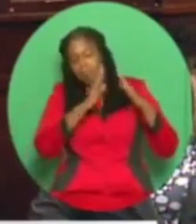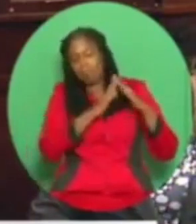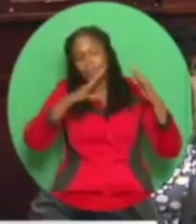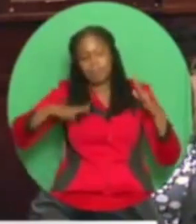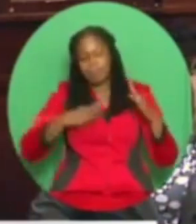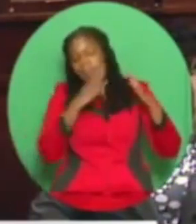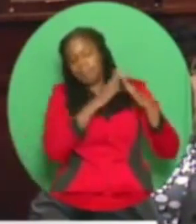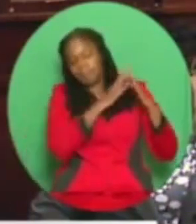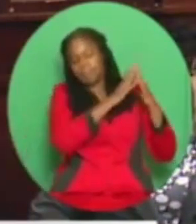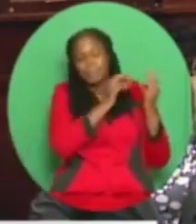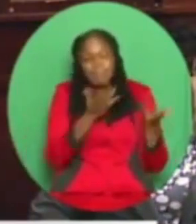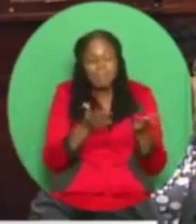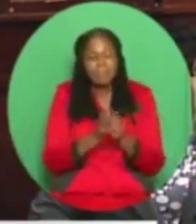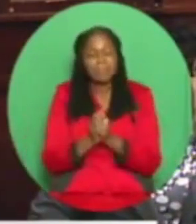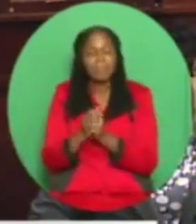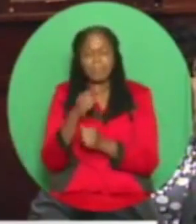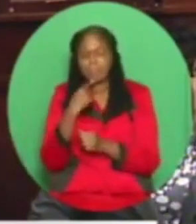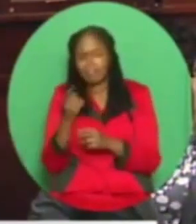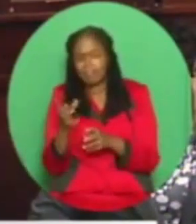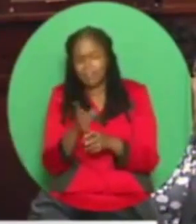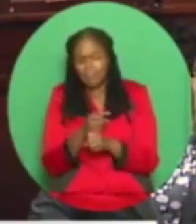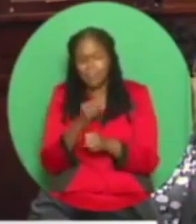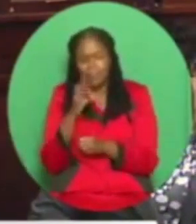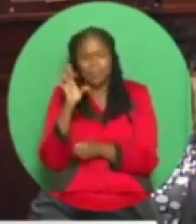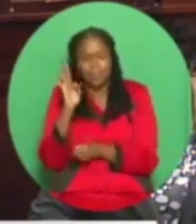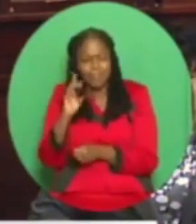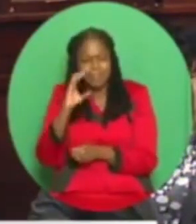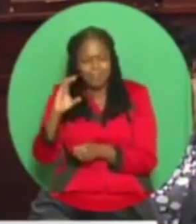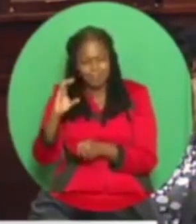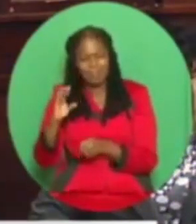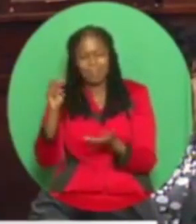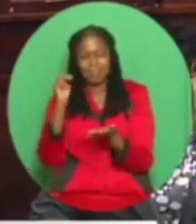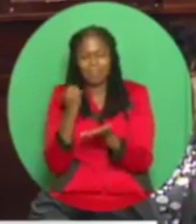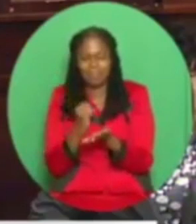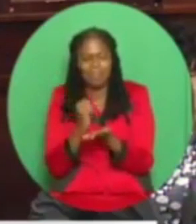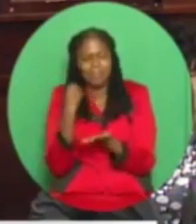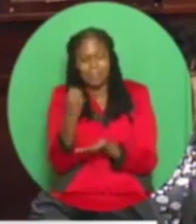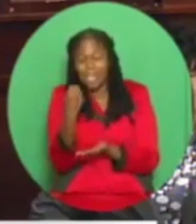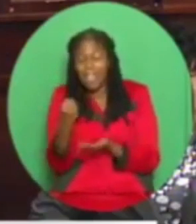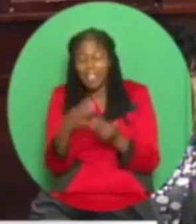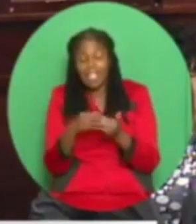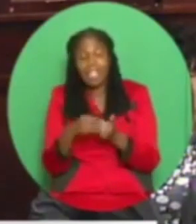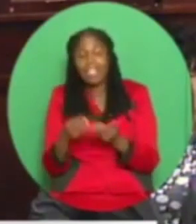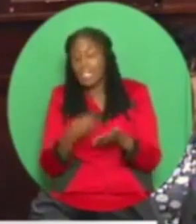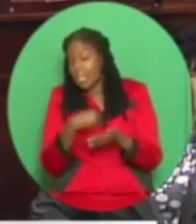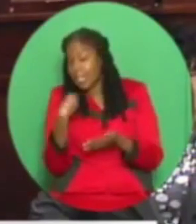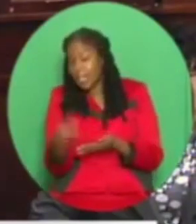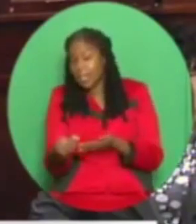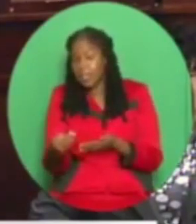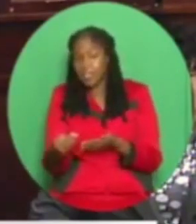expect will get 700 million U.S. dollars to purchase a refinery. Could you imagine that?